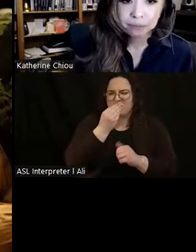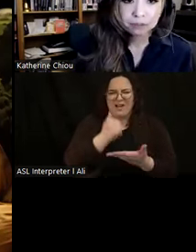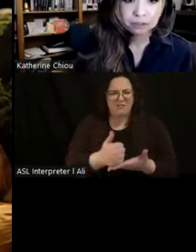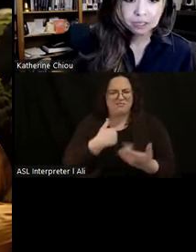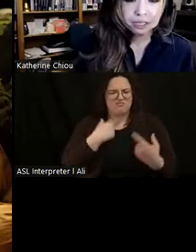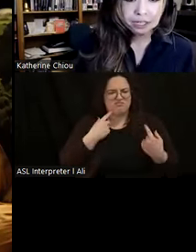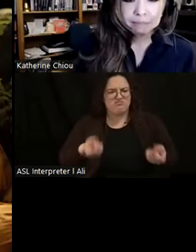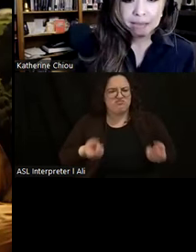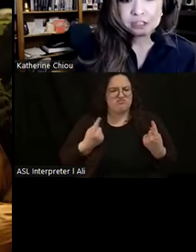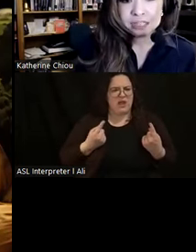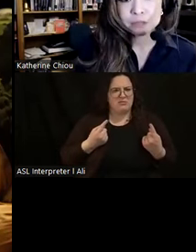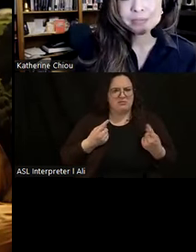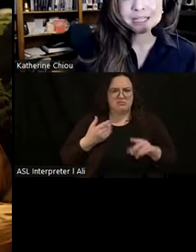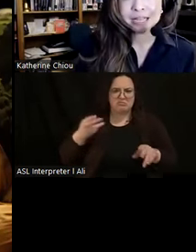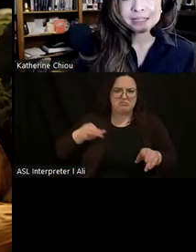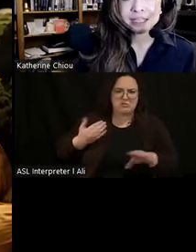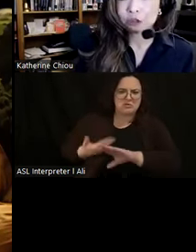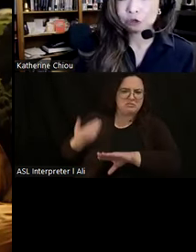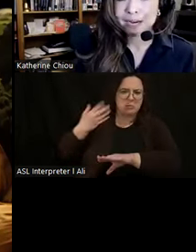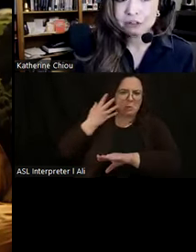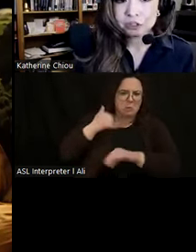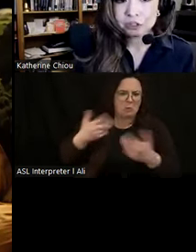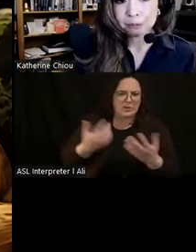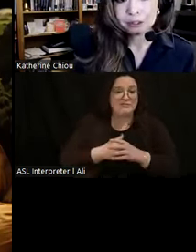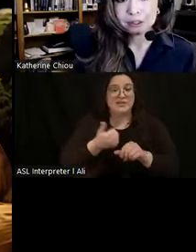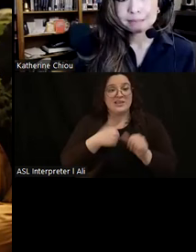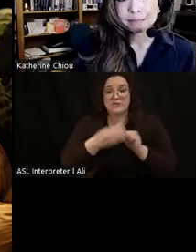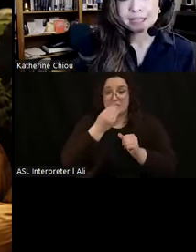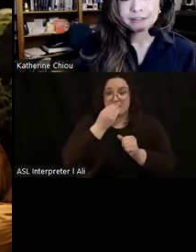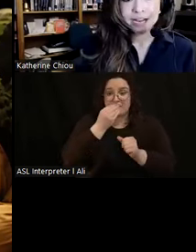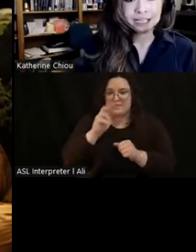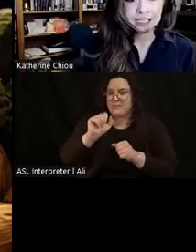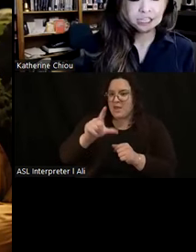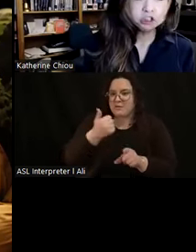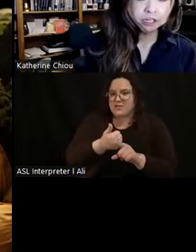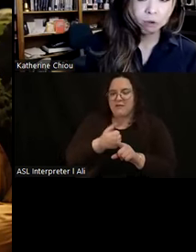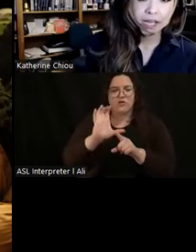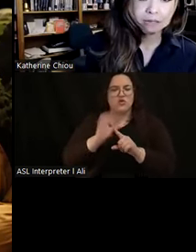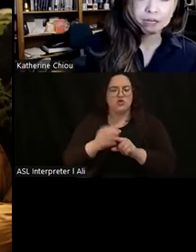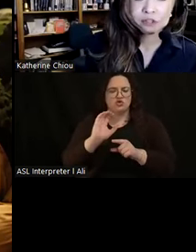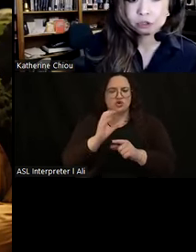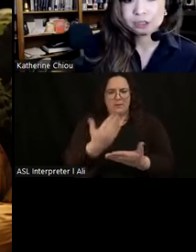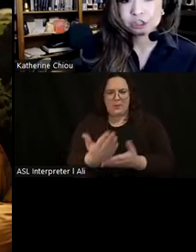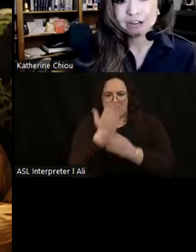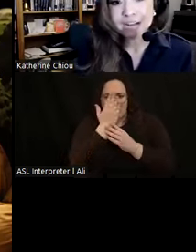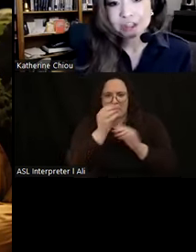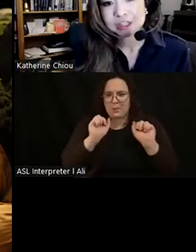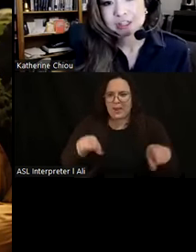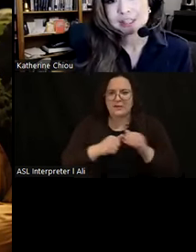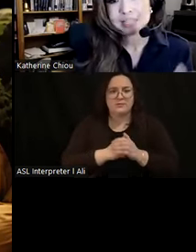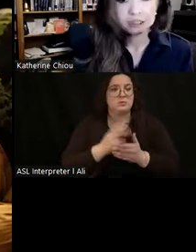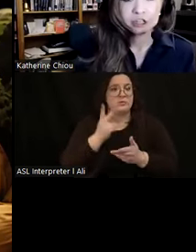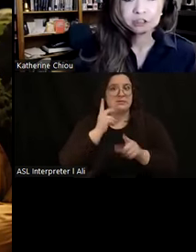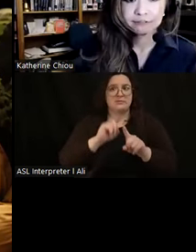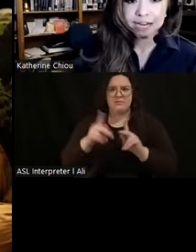as people. Imagine each meal as a cultural microscope, magnifying the intricate web of social interactions,